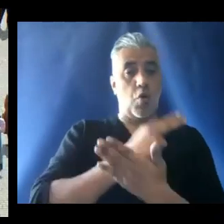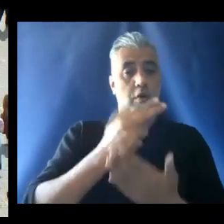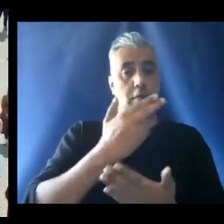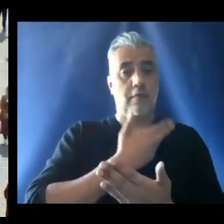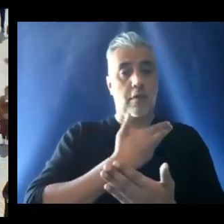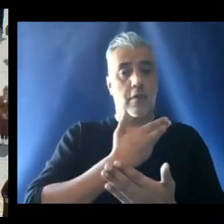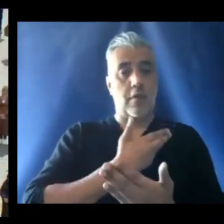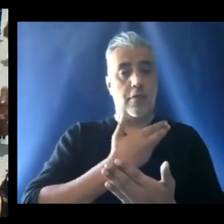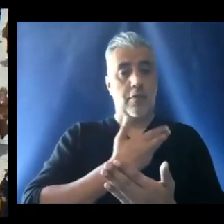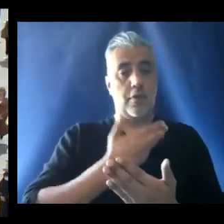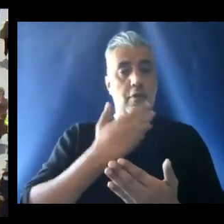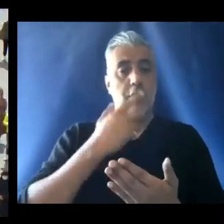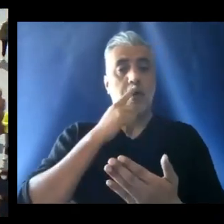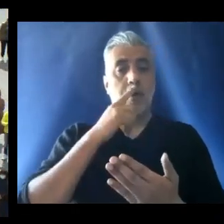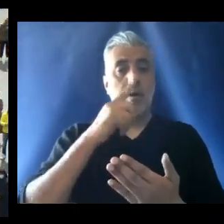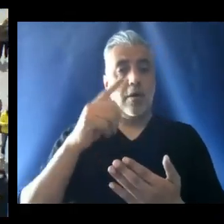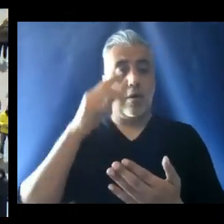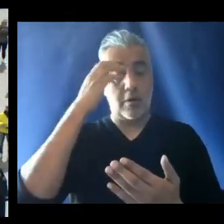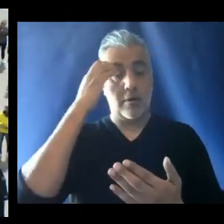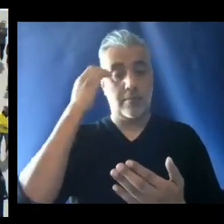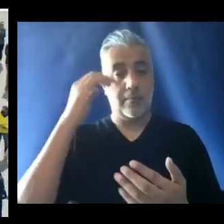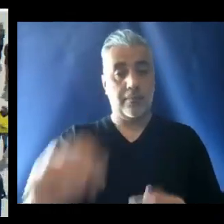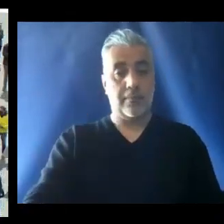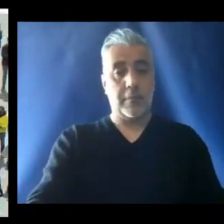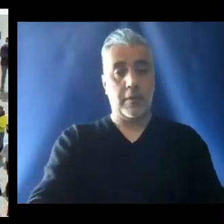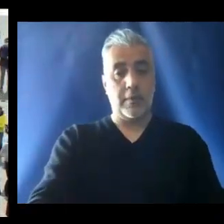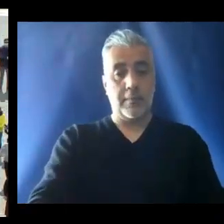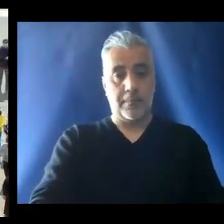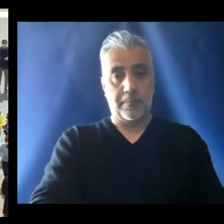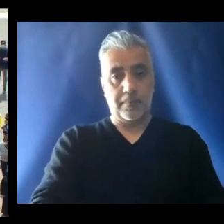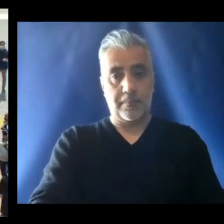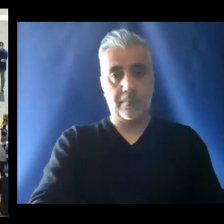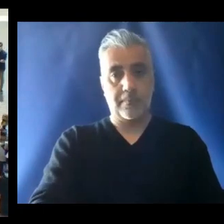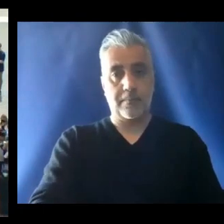our website, VaticanNews.va.